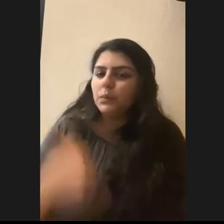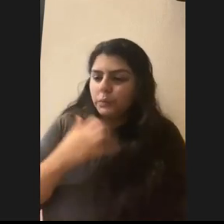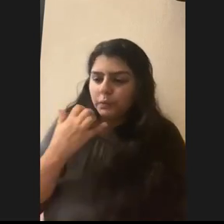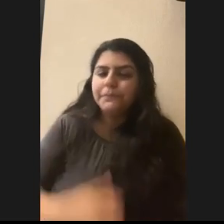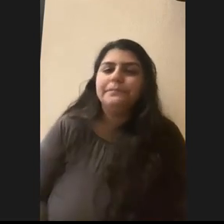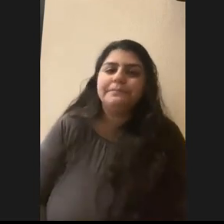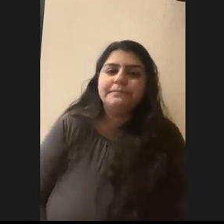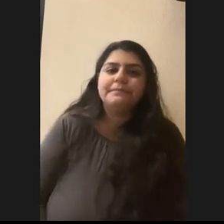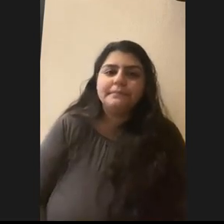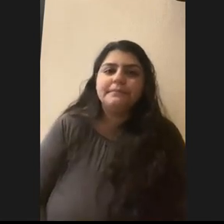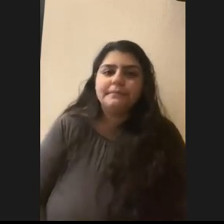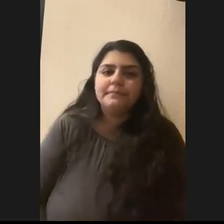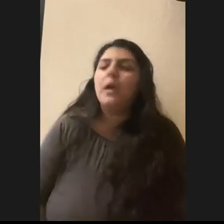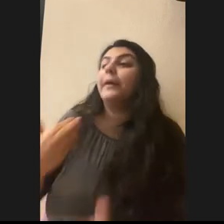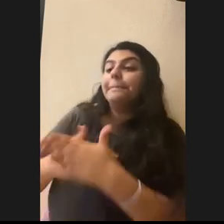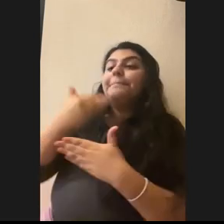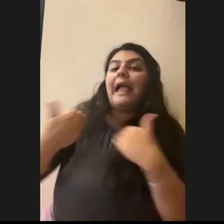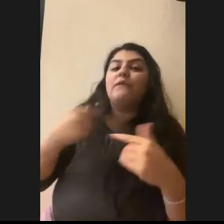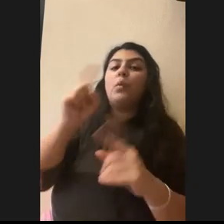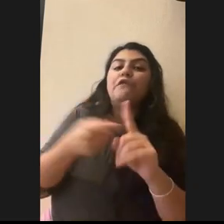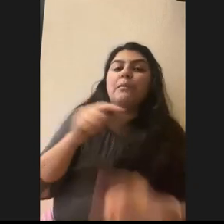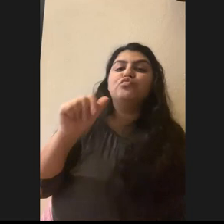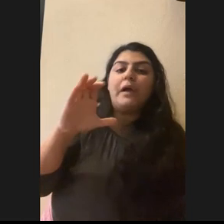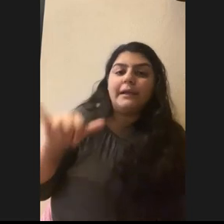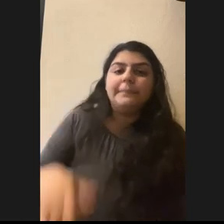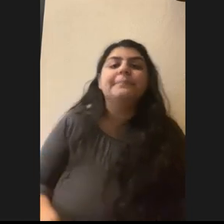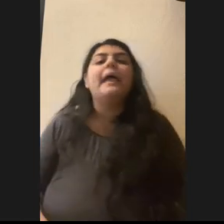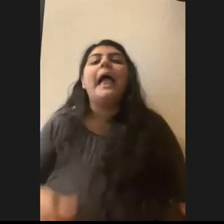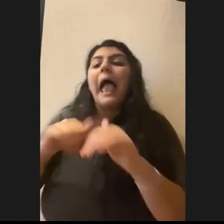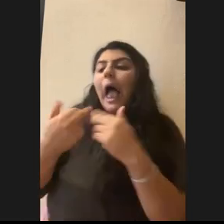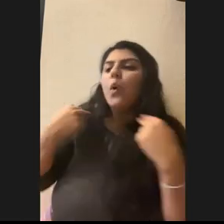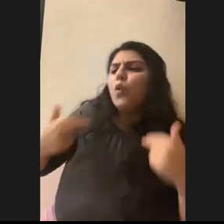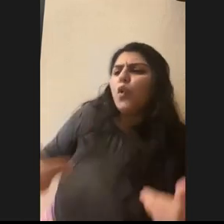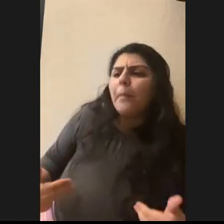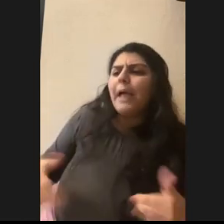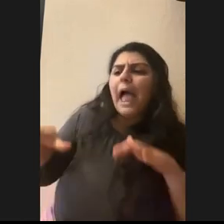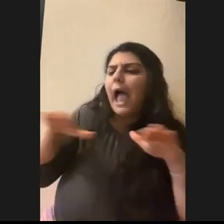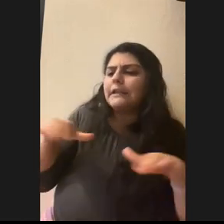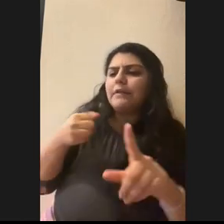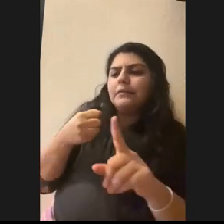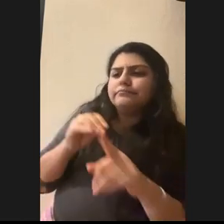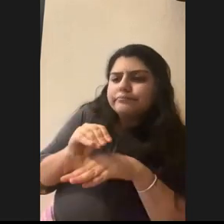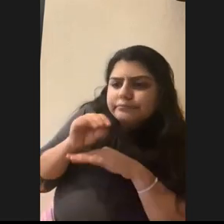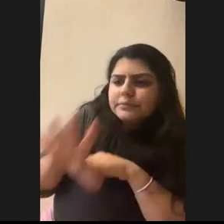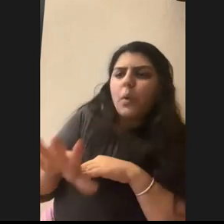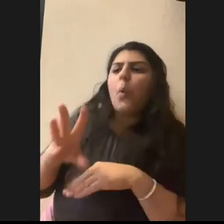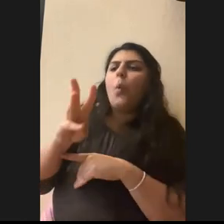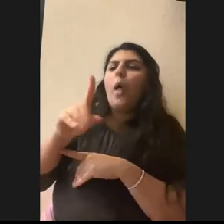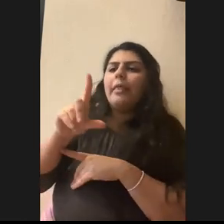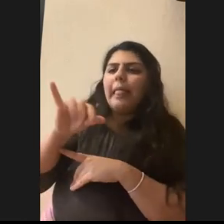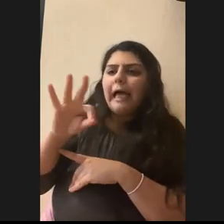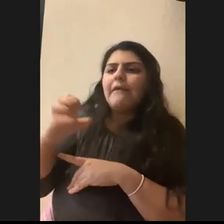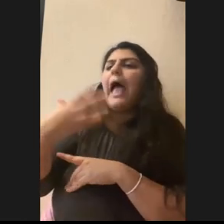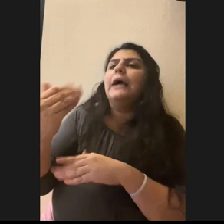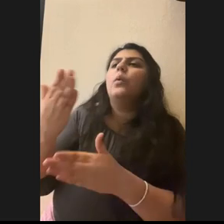Uh, all right. Next, we got a question from Tracy. How do human activities impact wildlife and what are the common conflicts that can